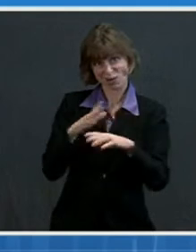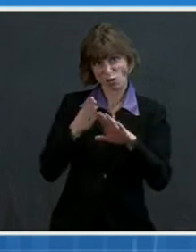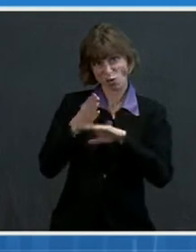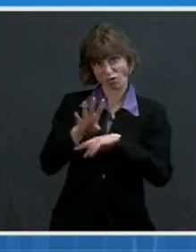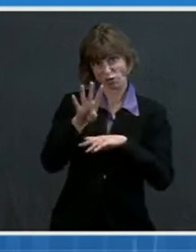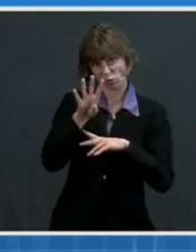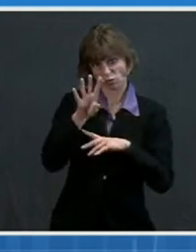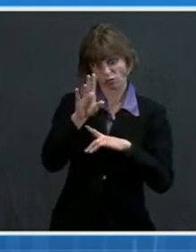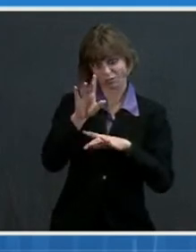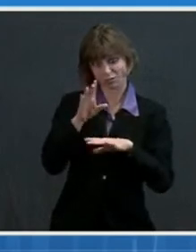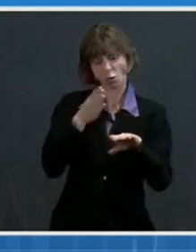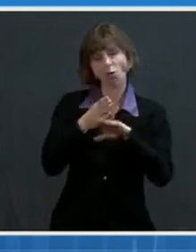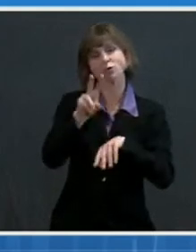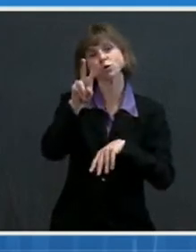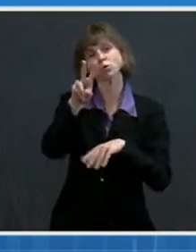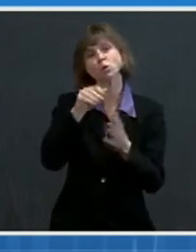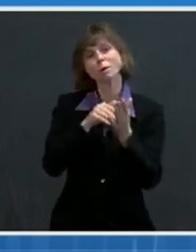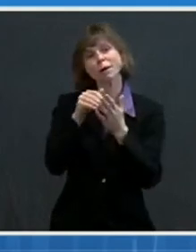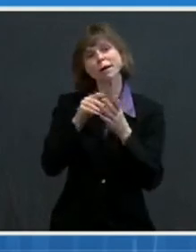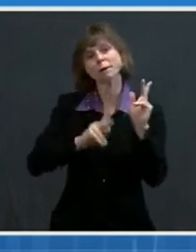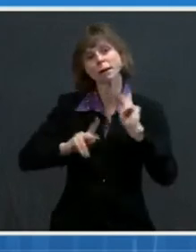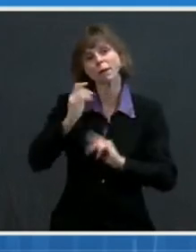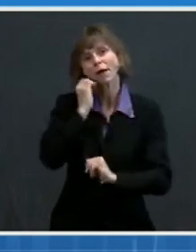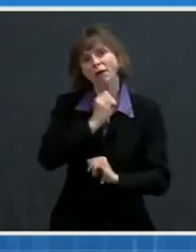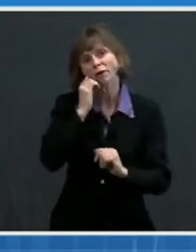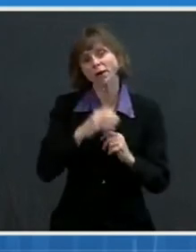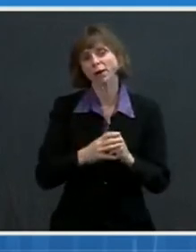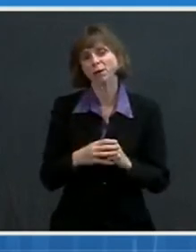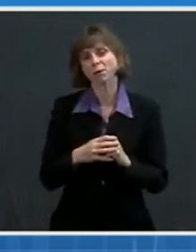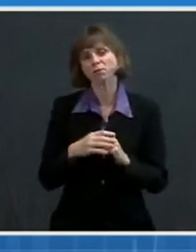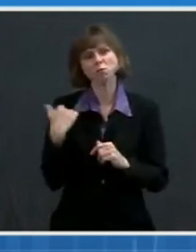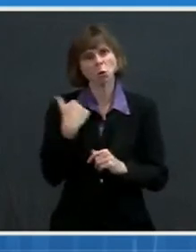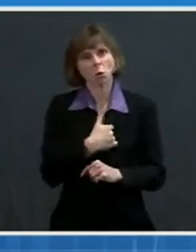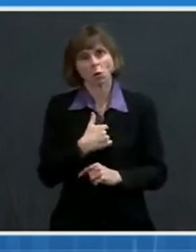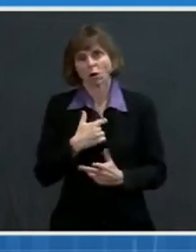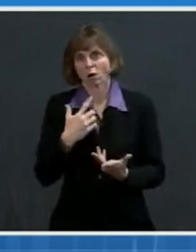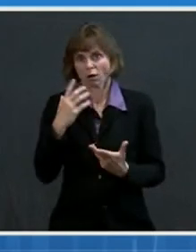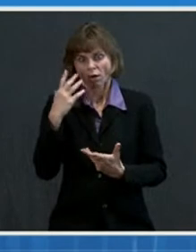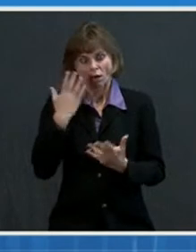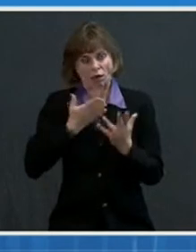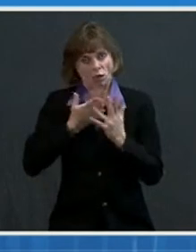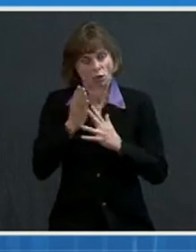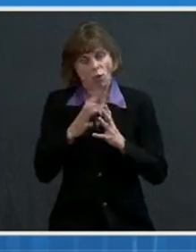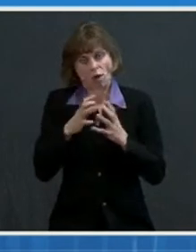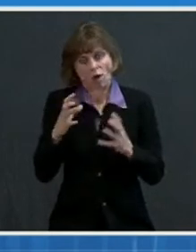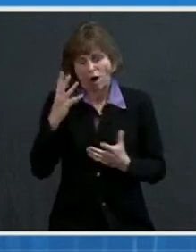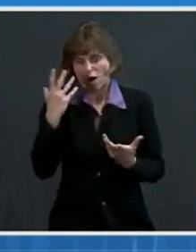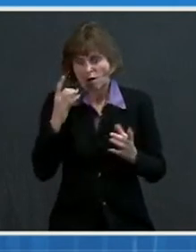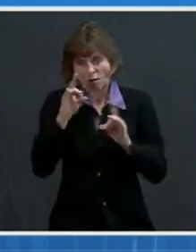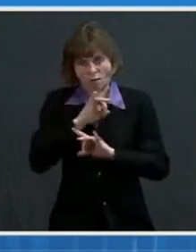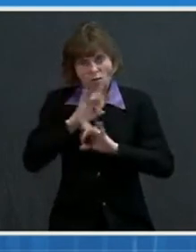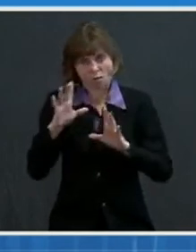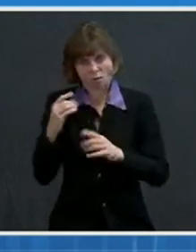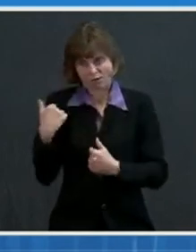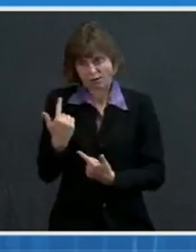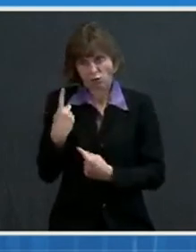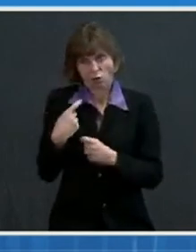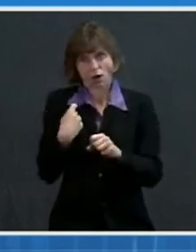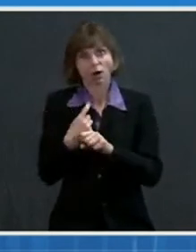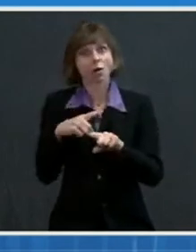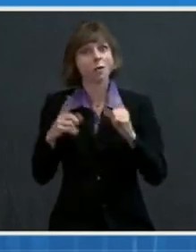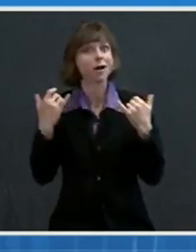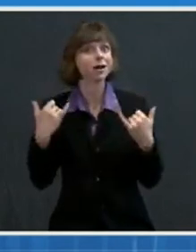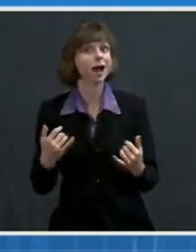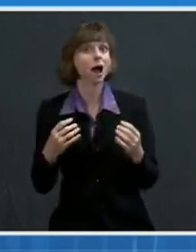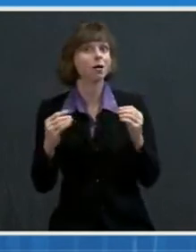people per day. We've been through a lot this past year, and with more and more people getting vaccinated each day, we are starting